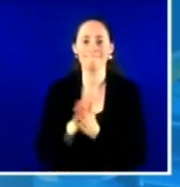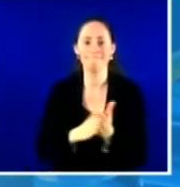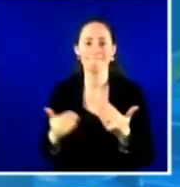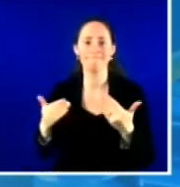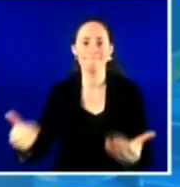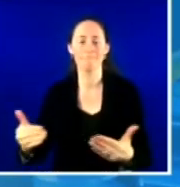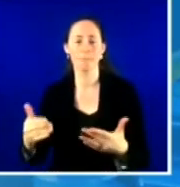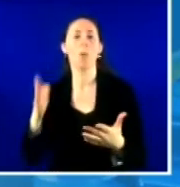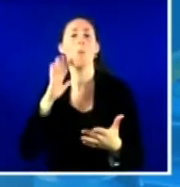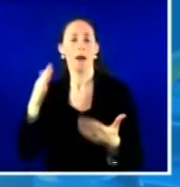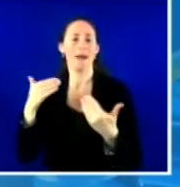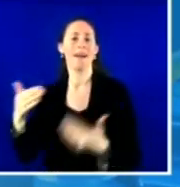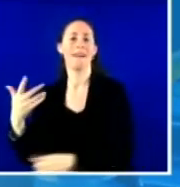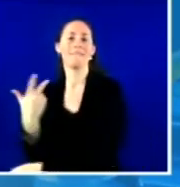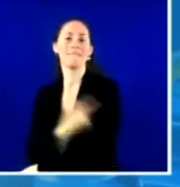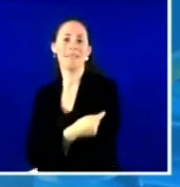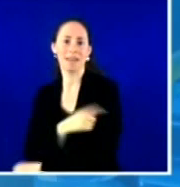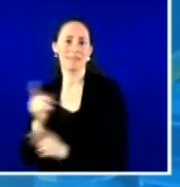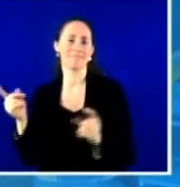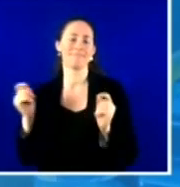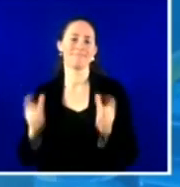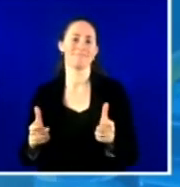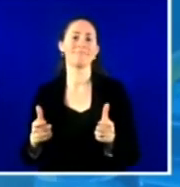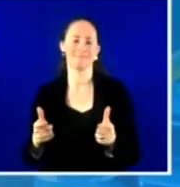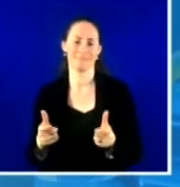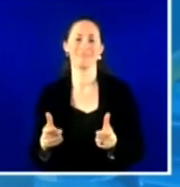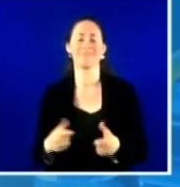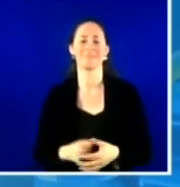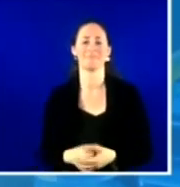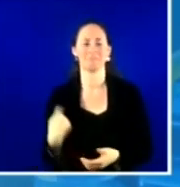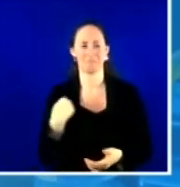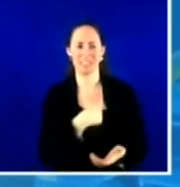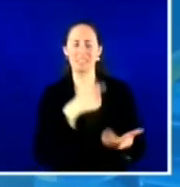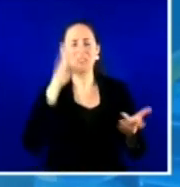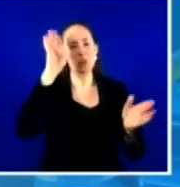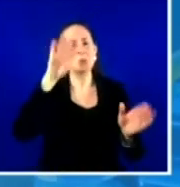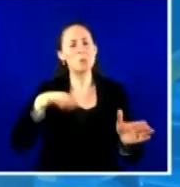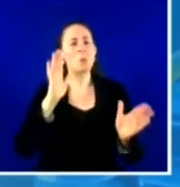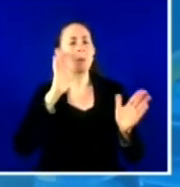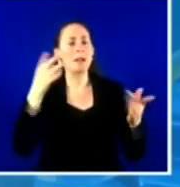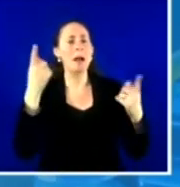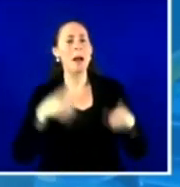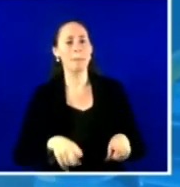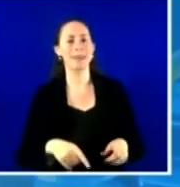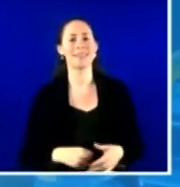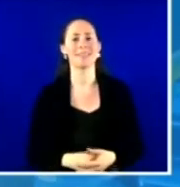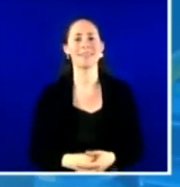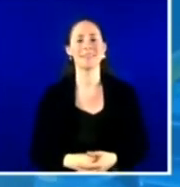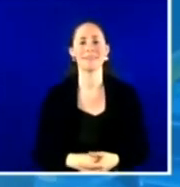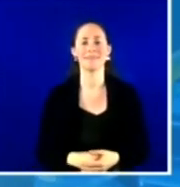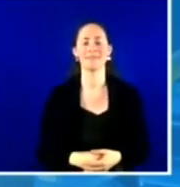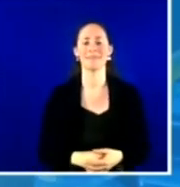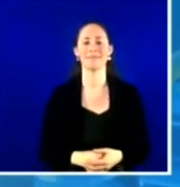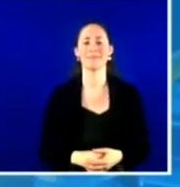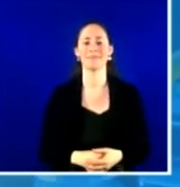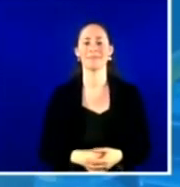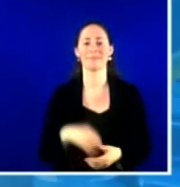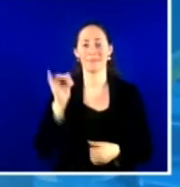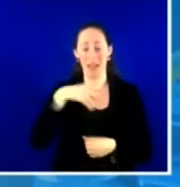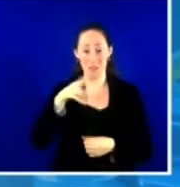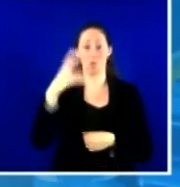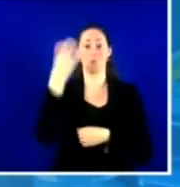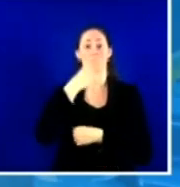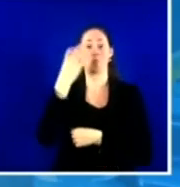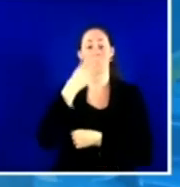And I think we anticipated that. That's reflected in that kind of hitting 1100 in a day, as you mentioned. So we know that's going to take a little bit more